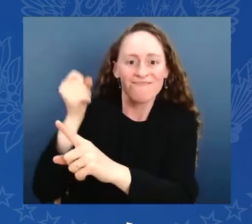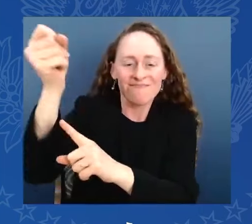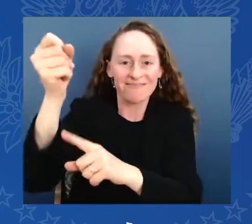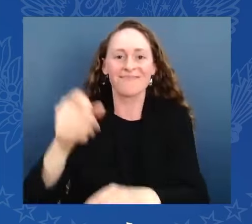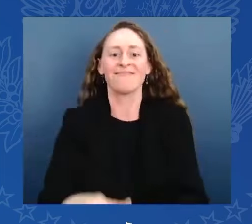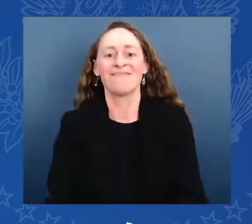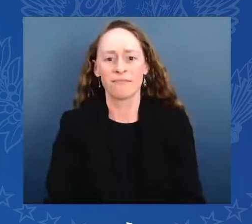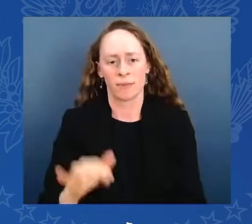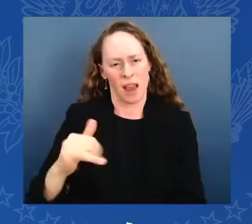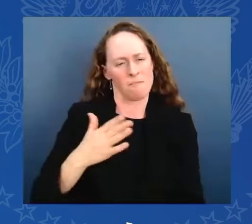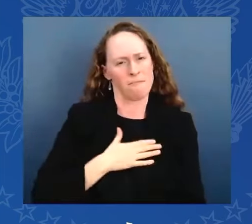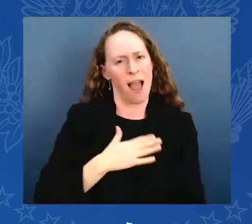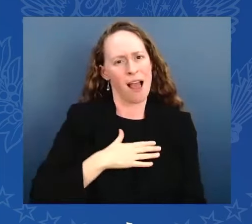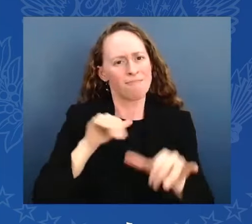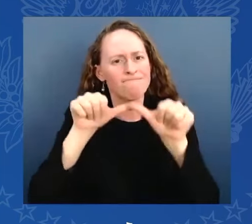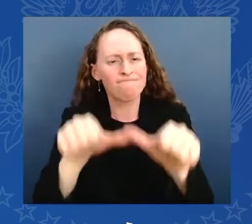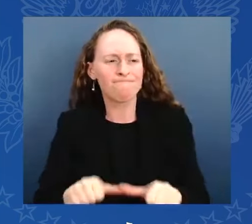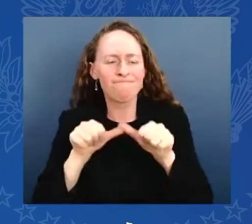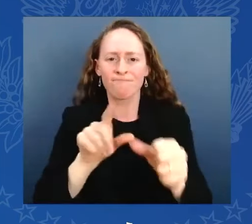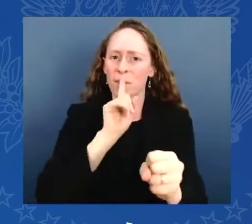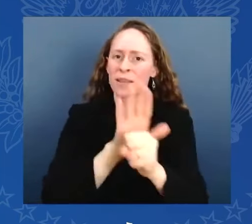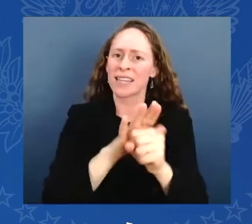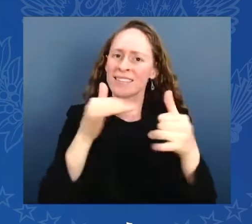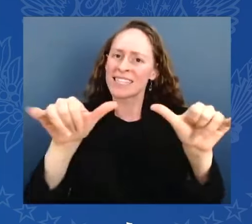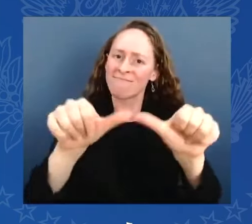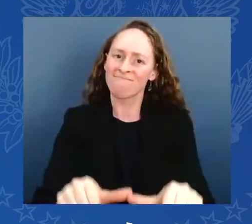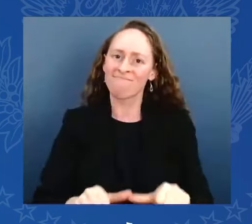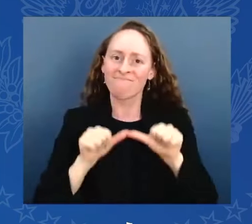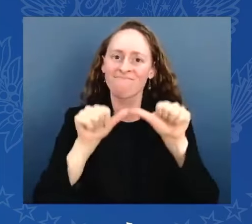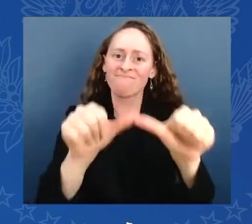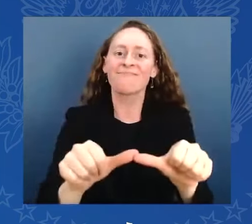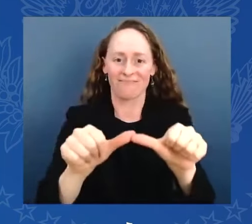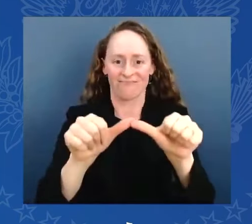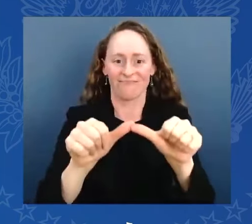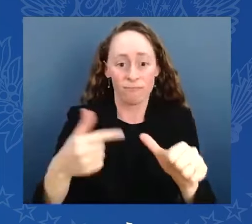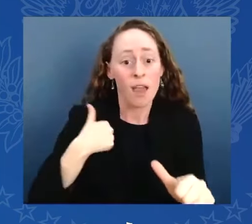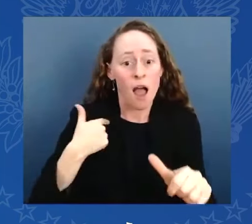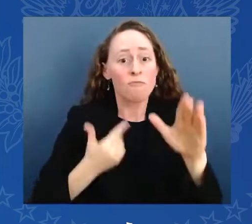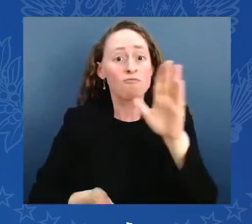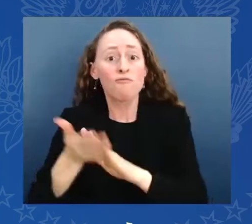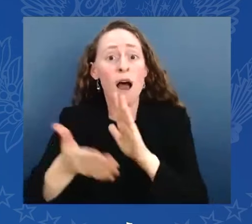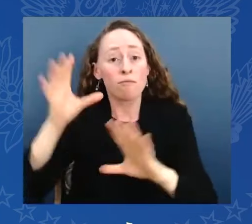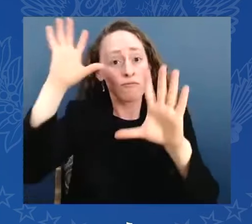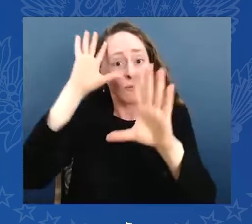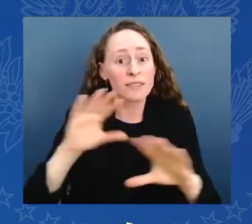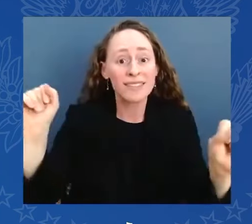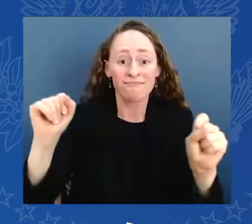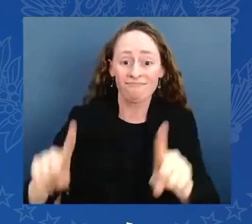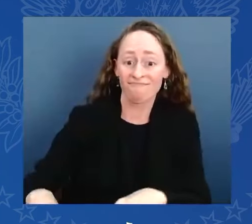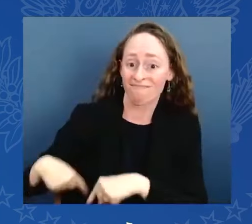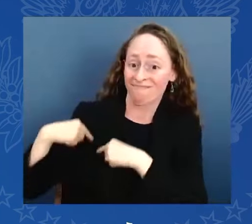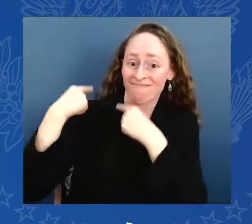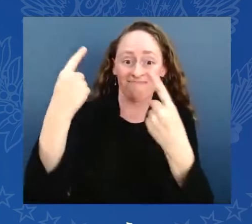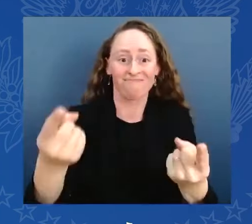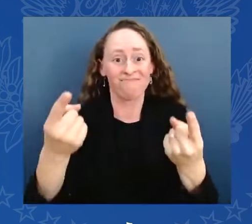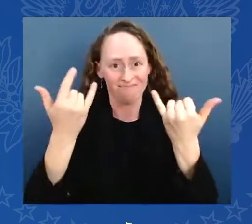I ran for president four years ago because I believed and still do that the soul of America was at stake. The